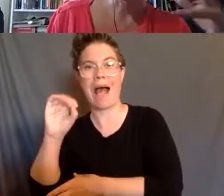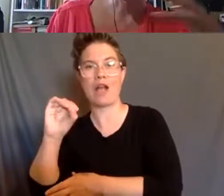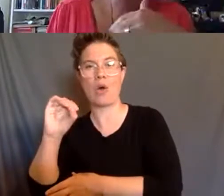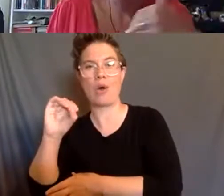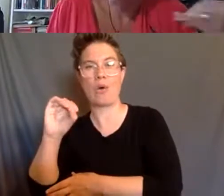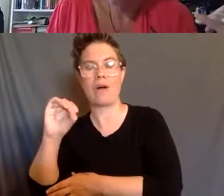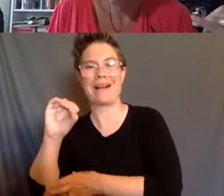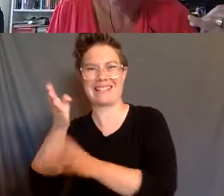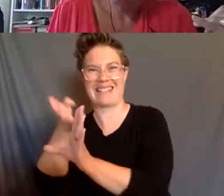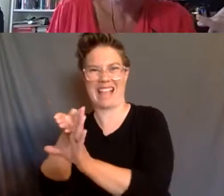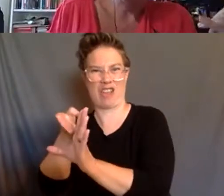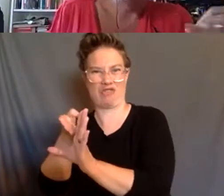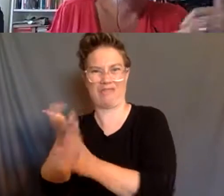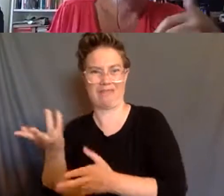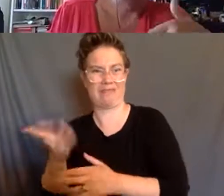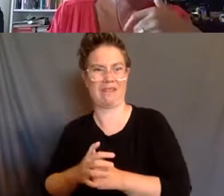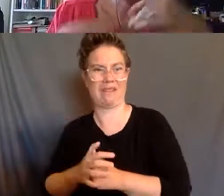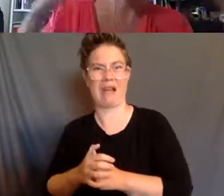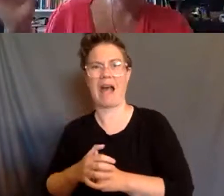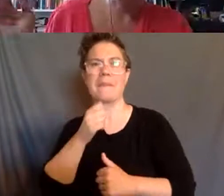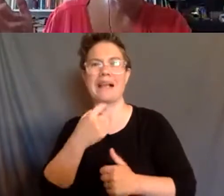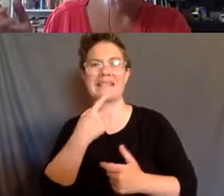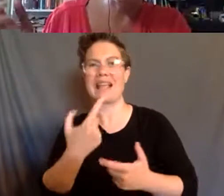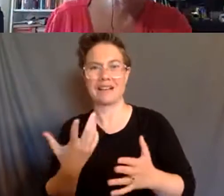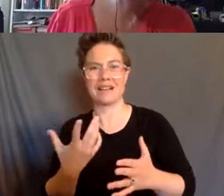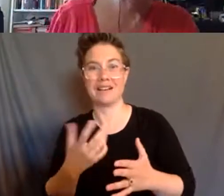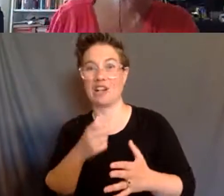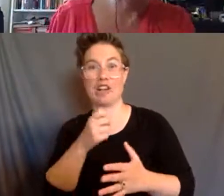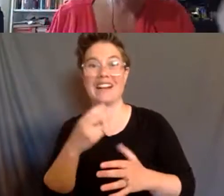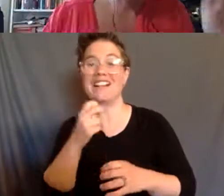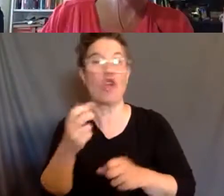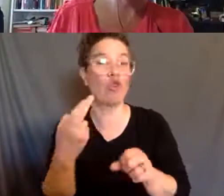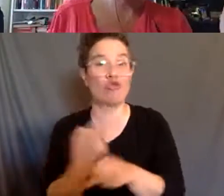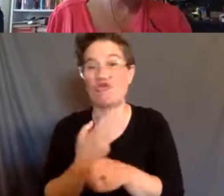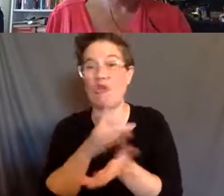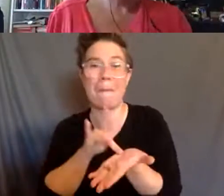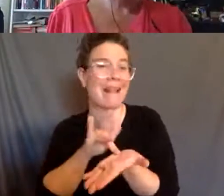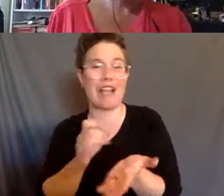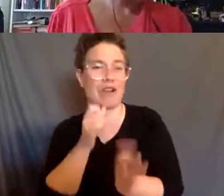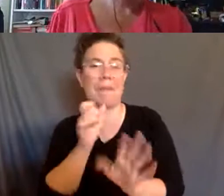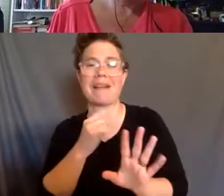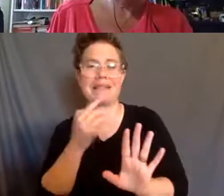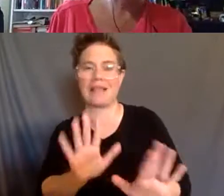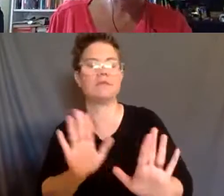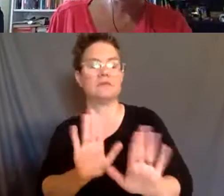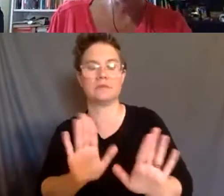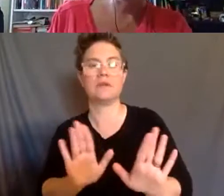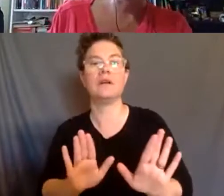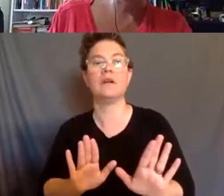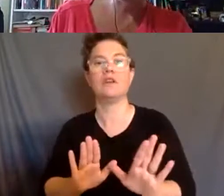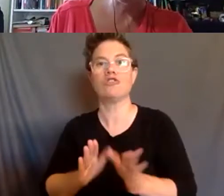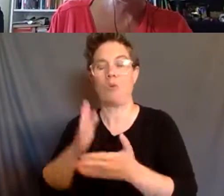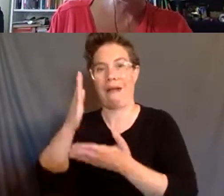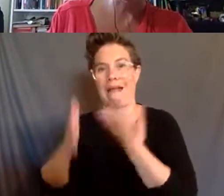And again, this is not a call for people to not take their medicines anymore or anything like that. The antipsychiatry movement,